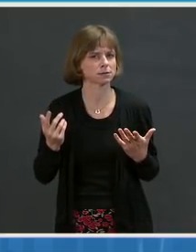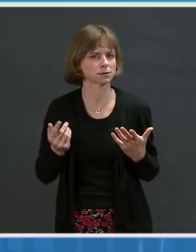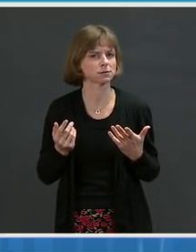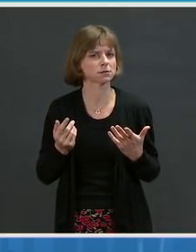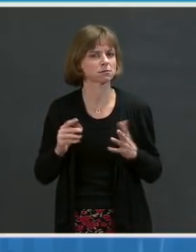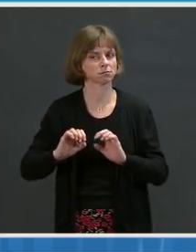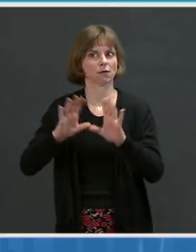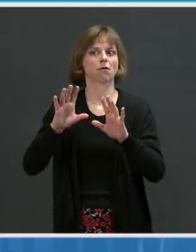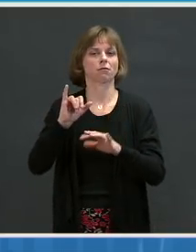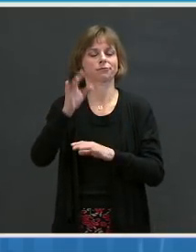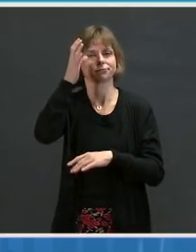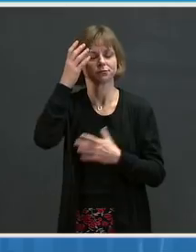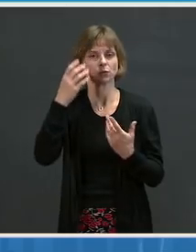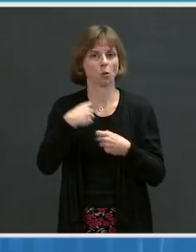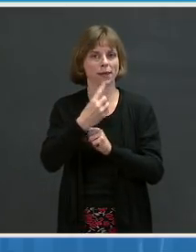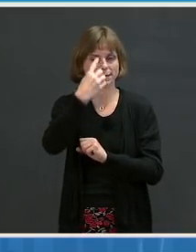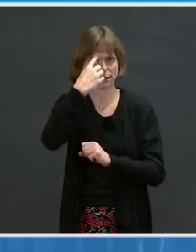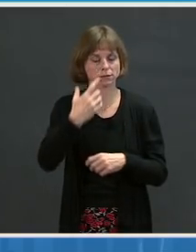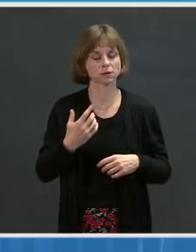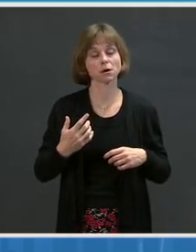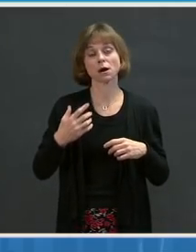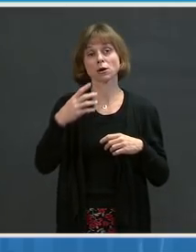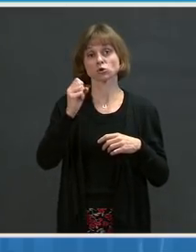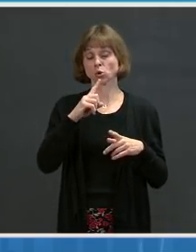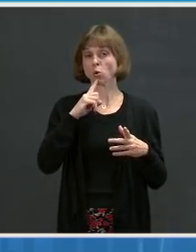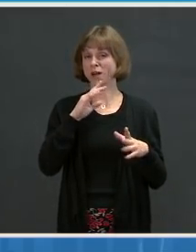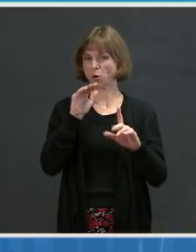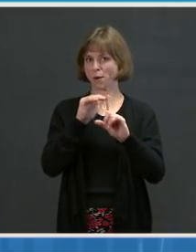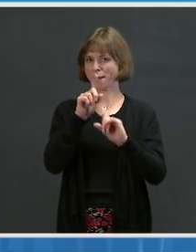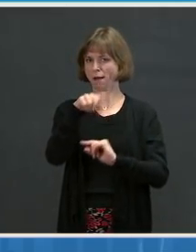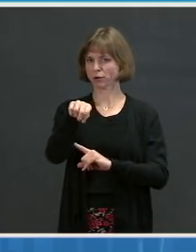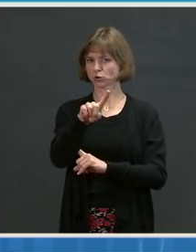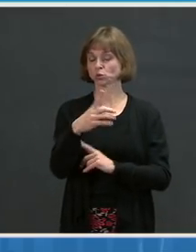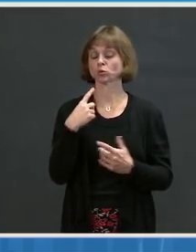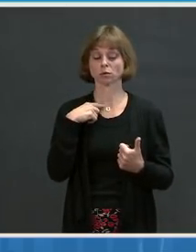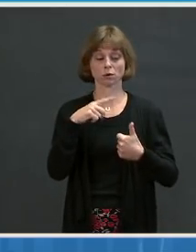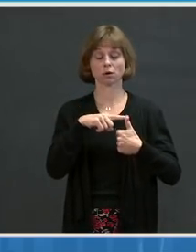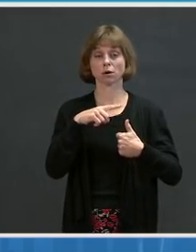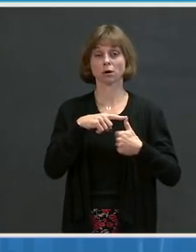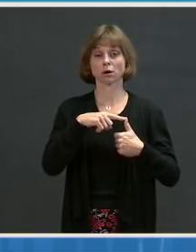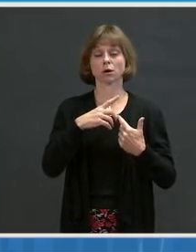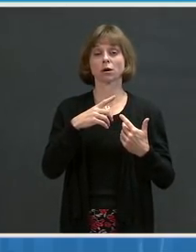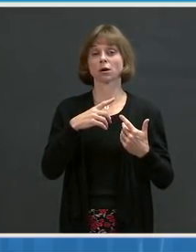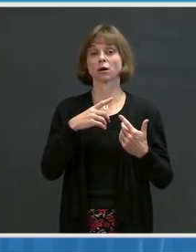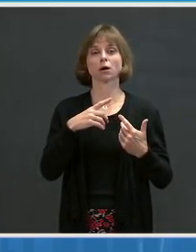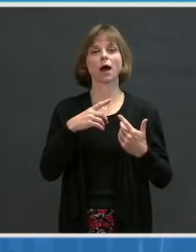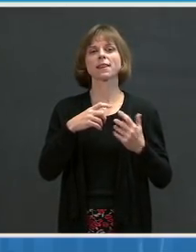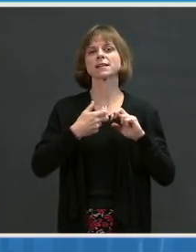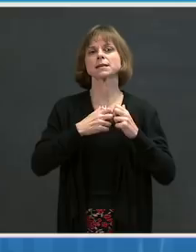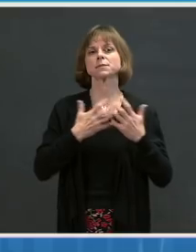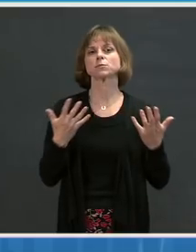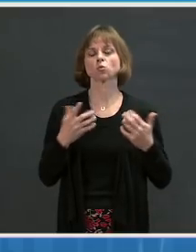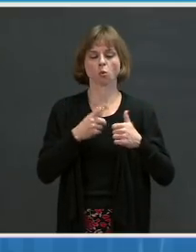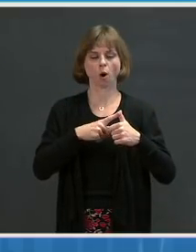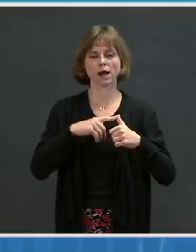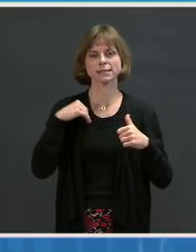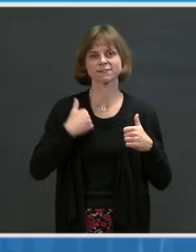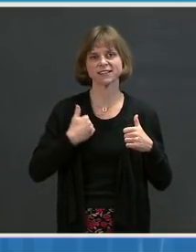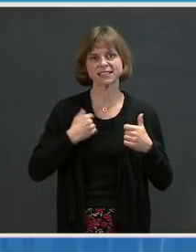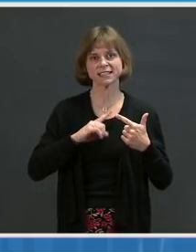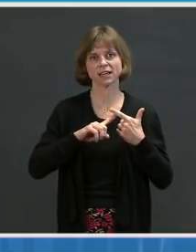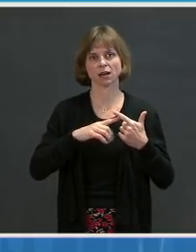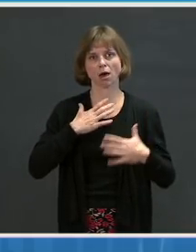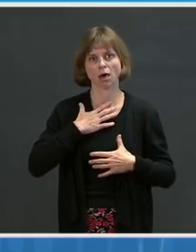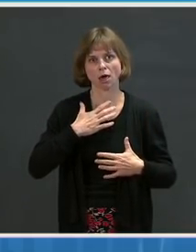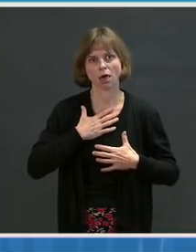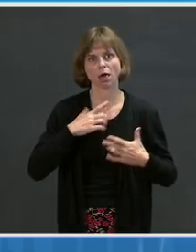Just to refresh your memory, the symptoms of this include fatigue, shortness of breath, sleep disorders, fevers,